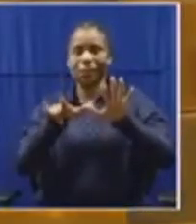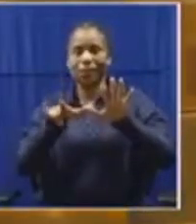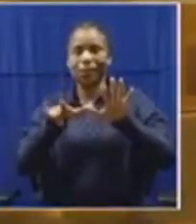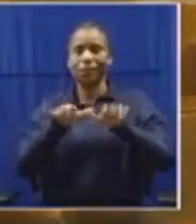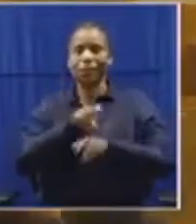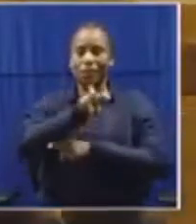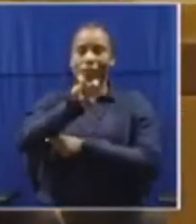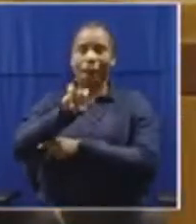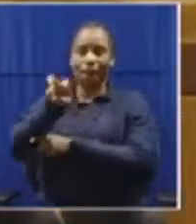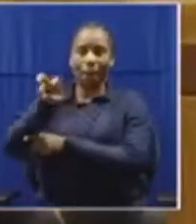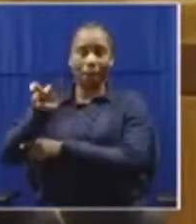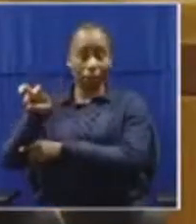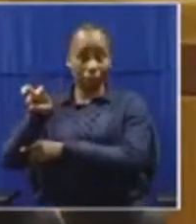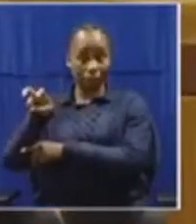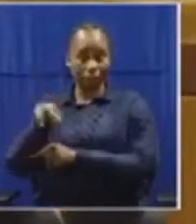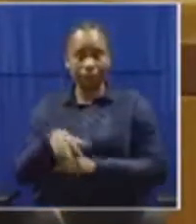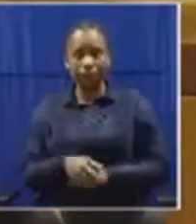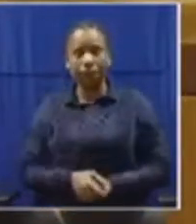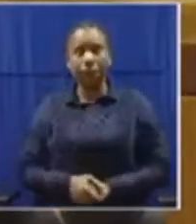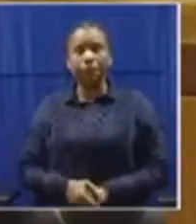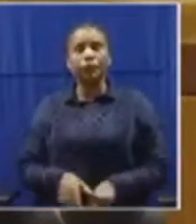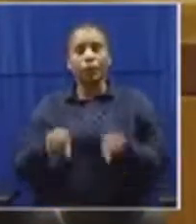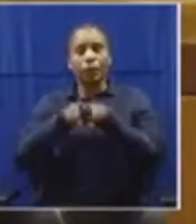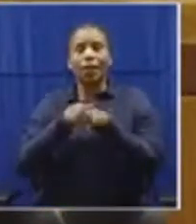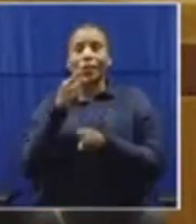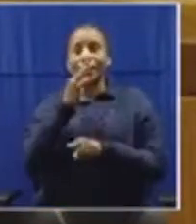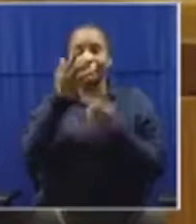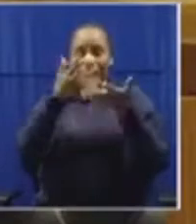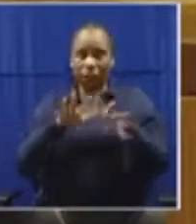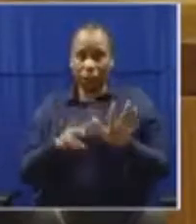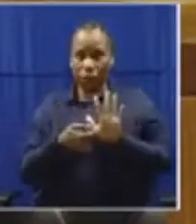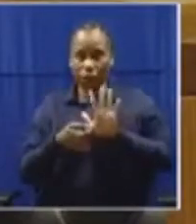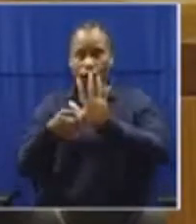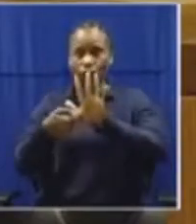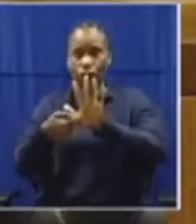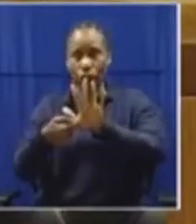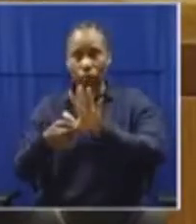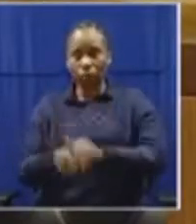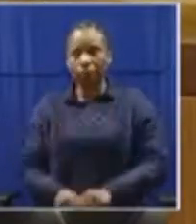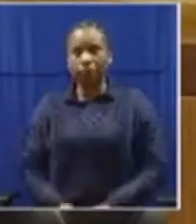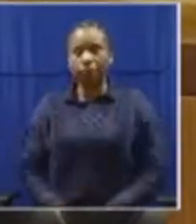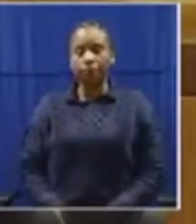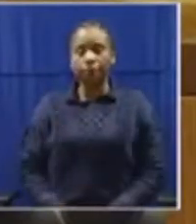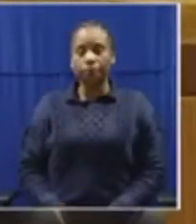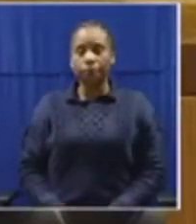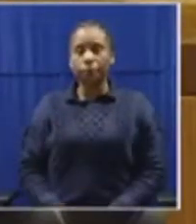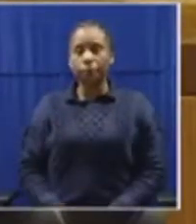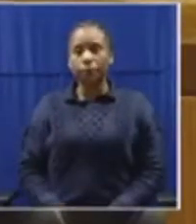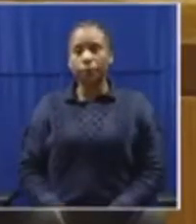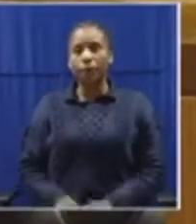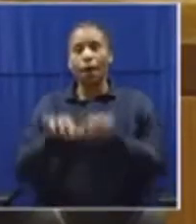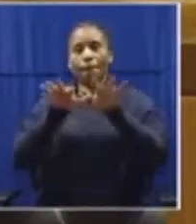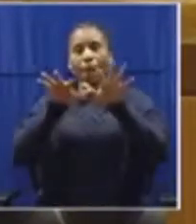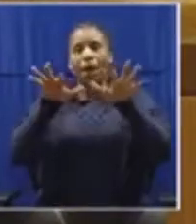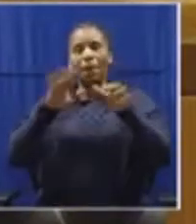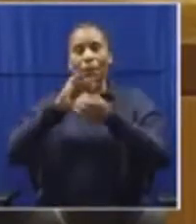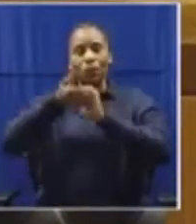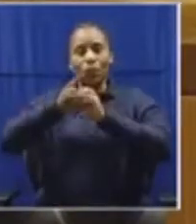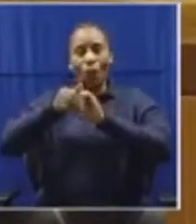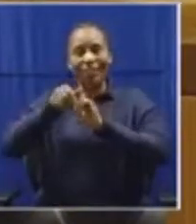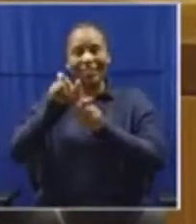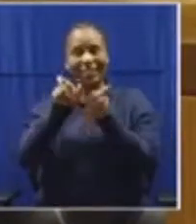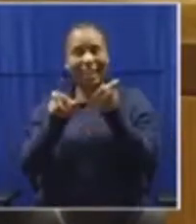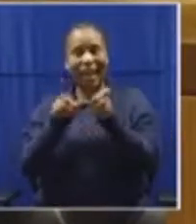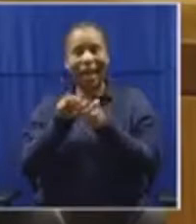As I have already indicated, the Public Protector's Report,